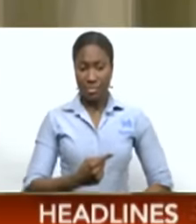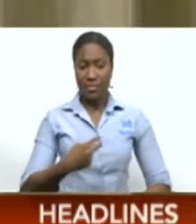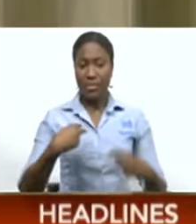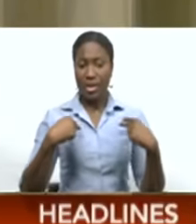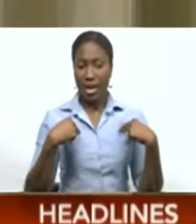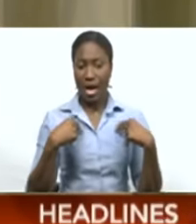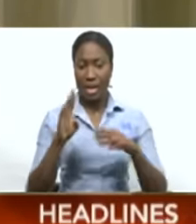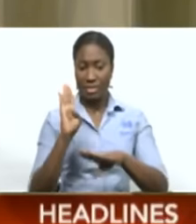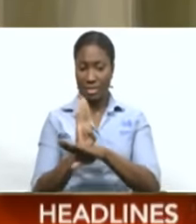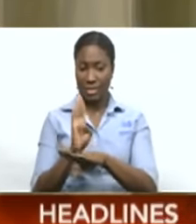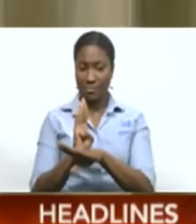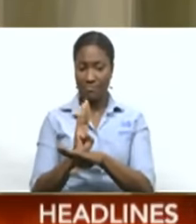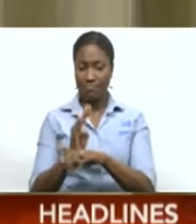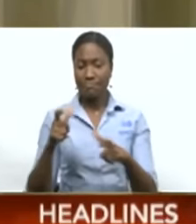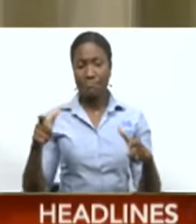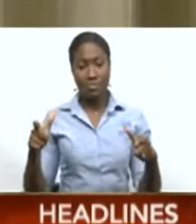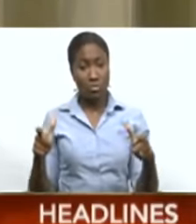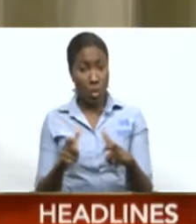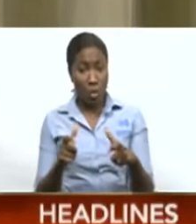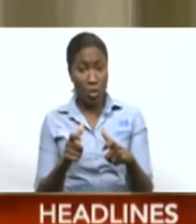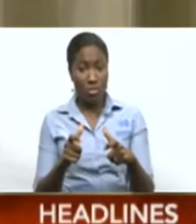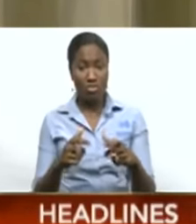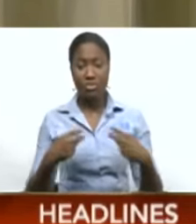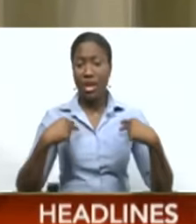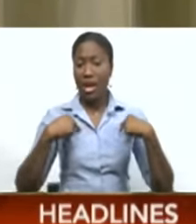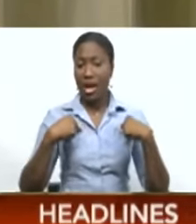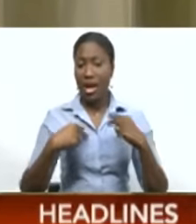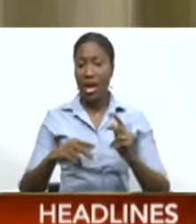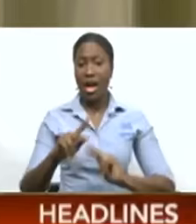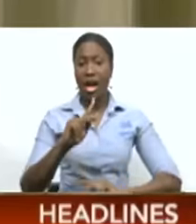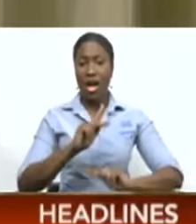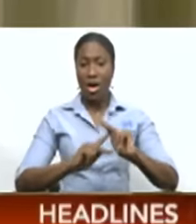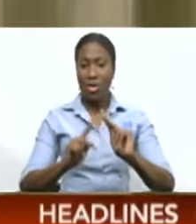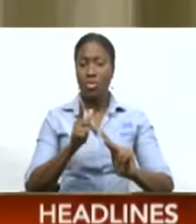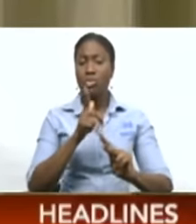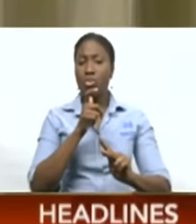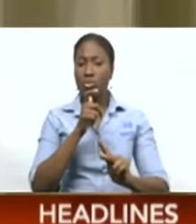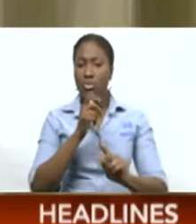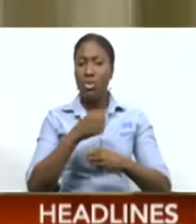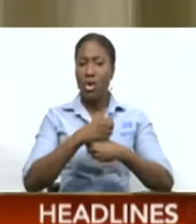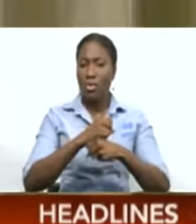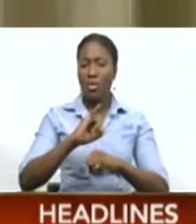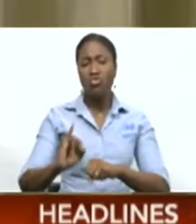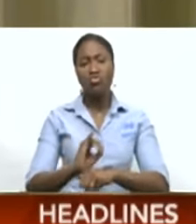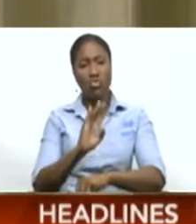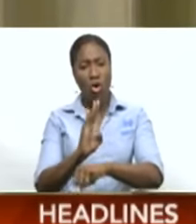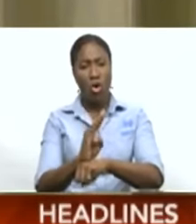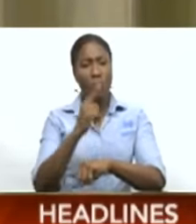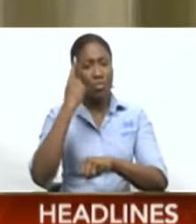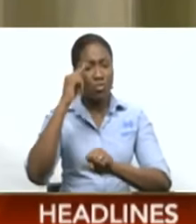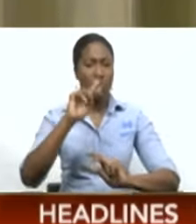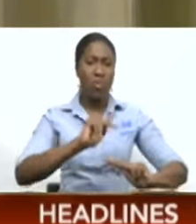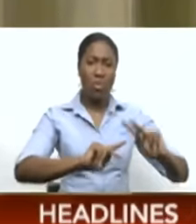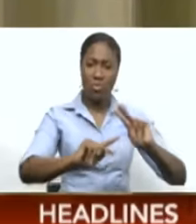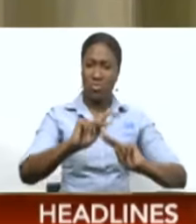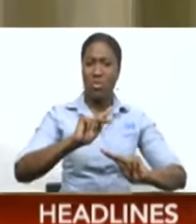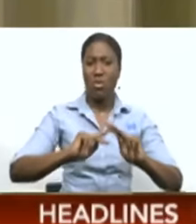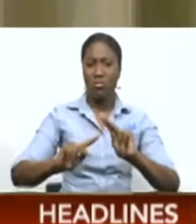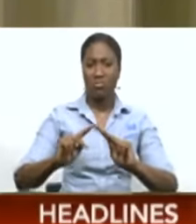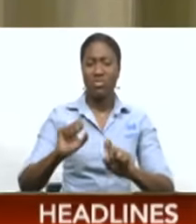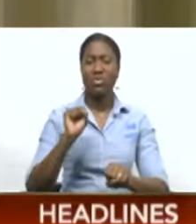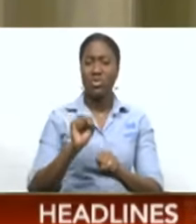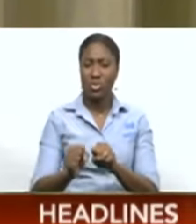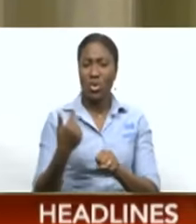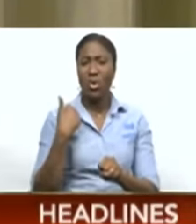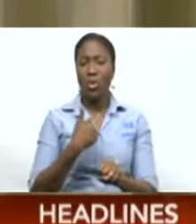businesses, we have persons who employ, who create a lot of employment in the country, and we really wanted to